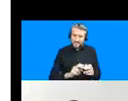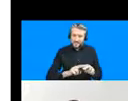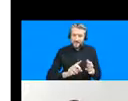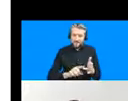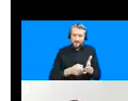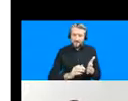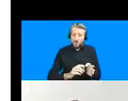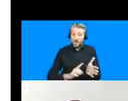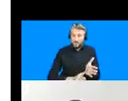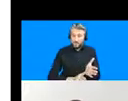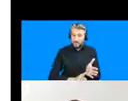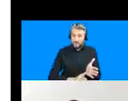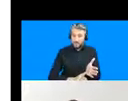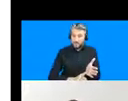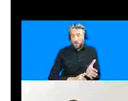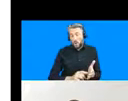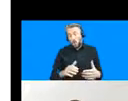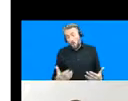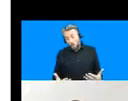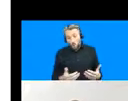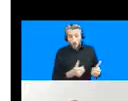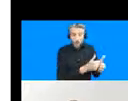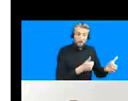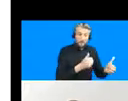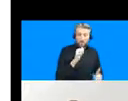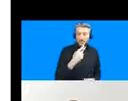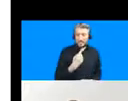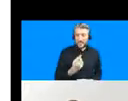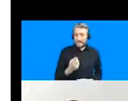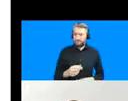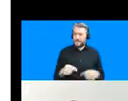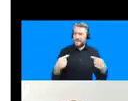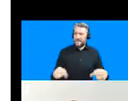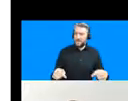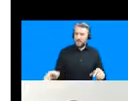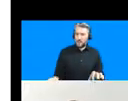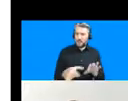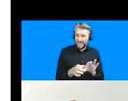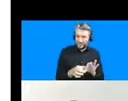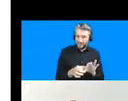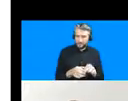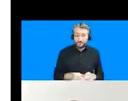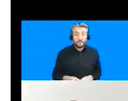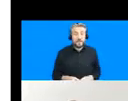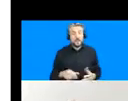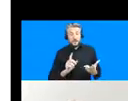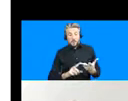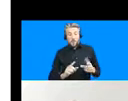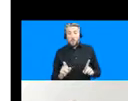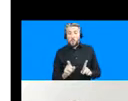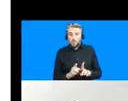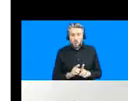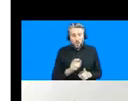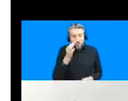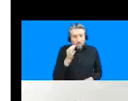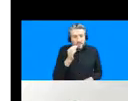utility companies would call illegal connections and similarly for water for drinking water we're looking at a category of households